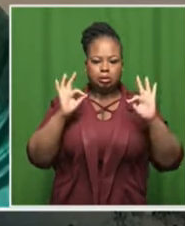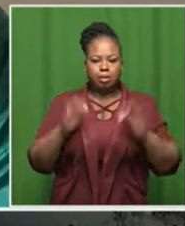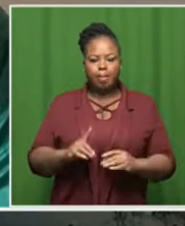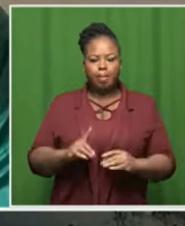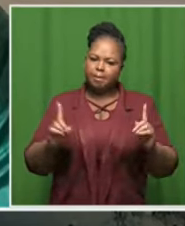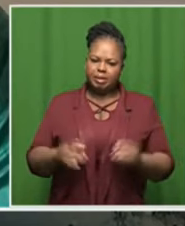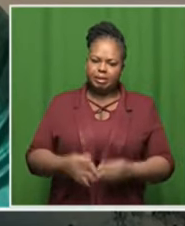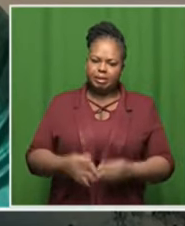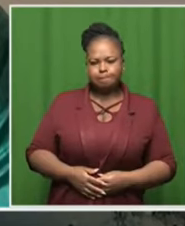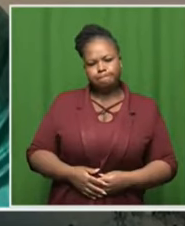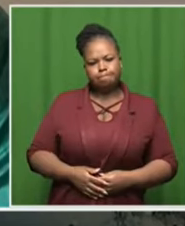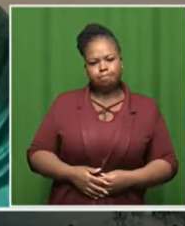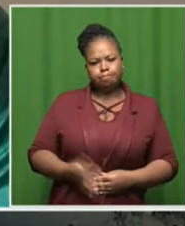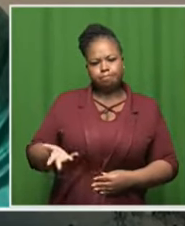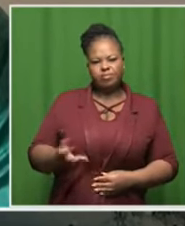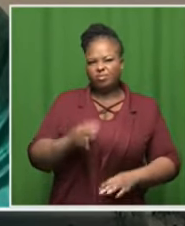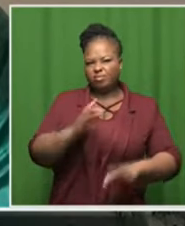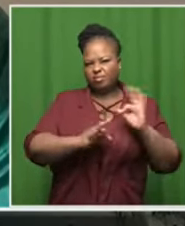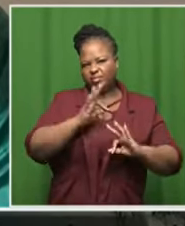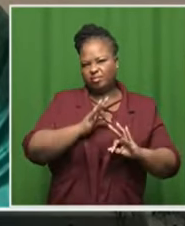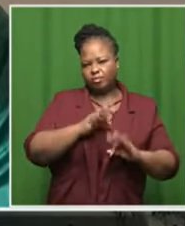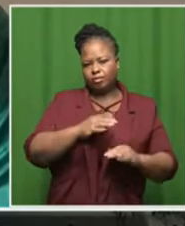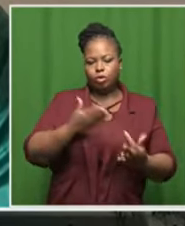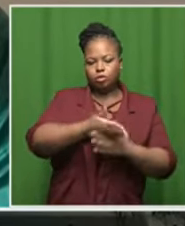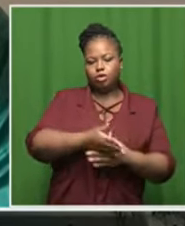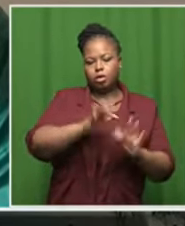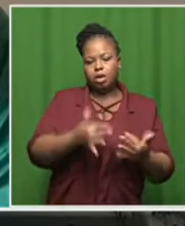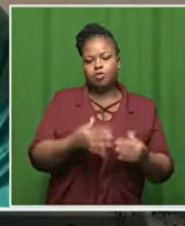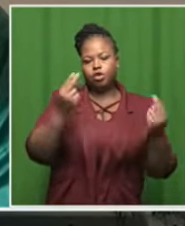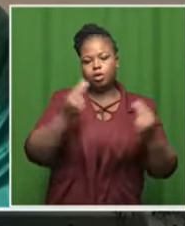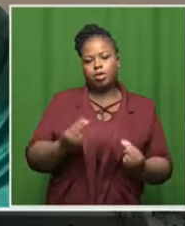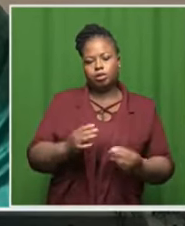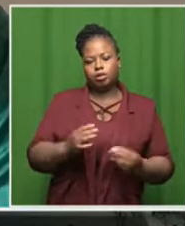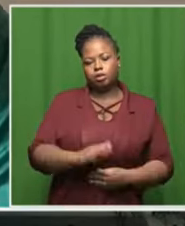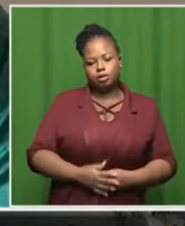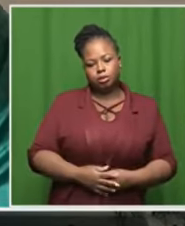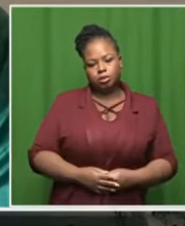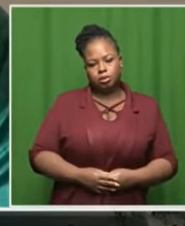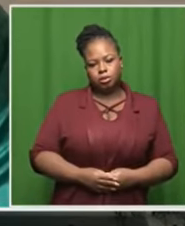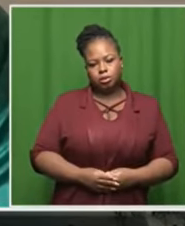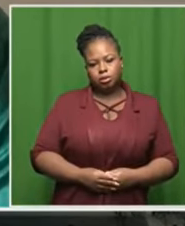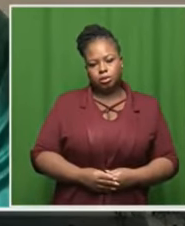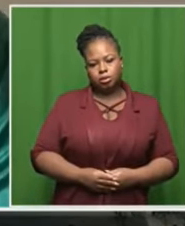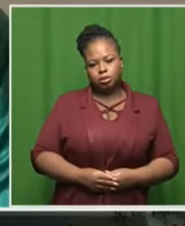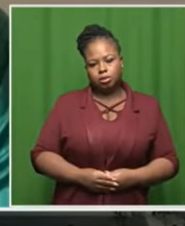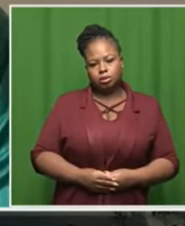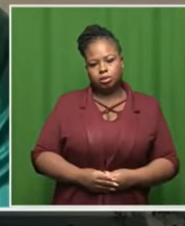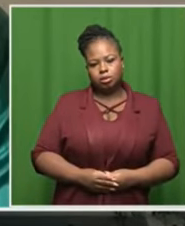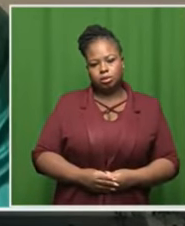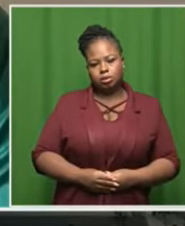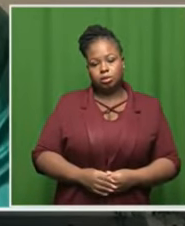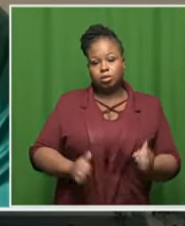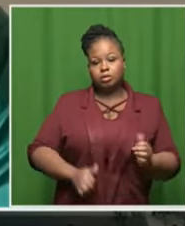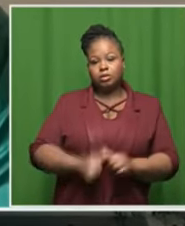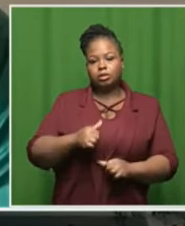regard you know um talk to us about your interventions there and what is top of mind for you i think the first